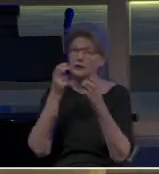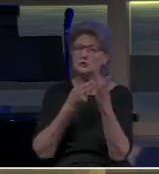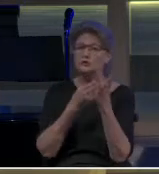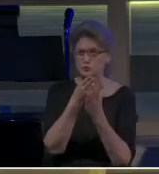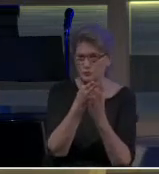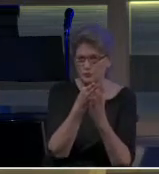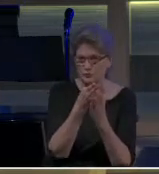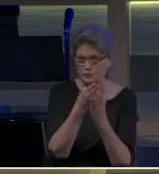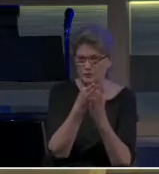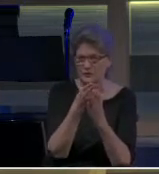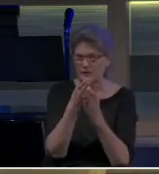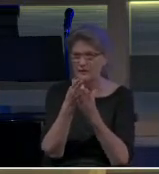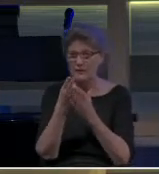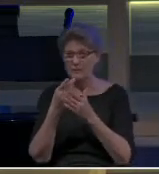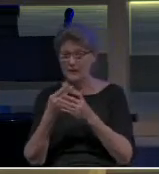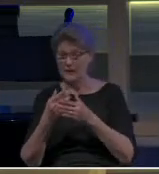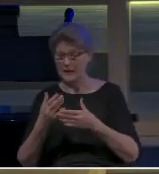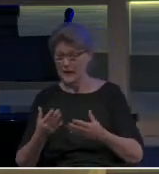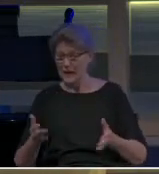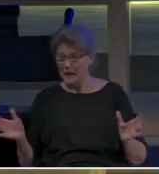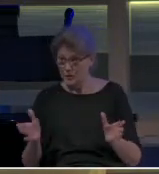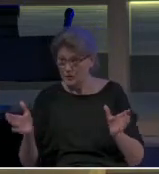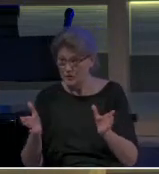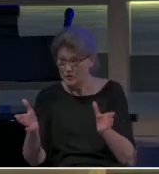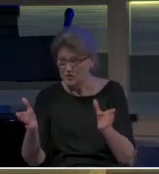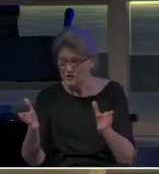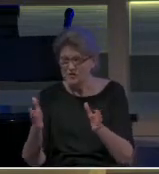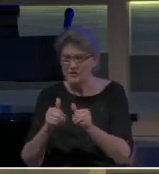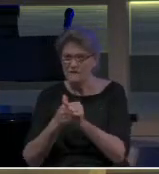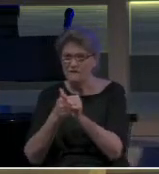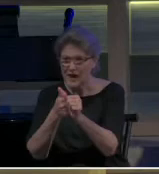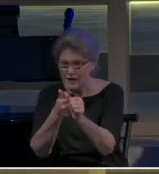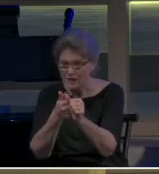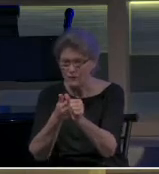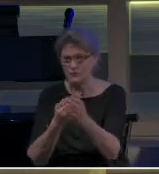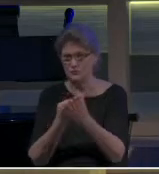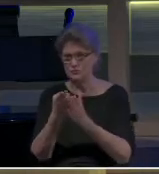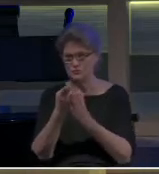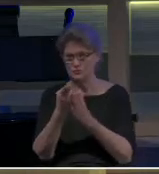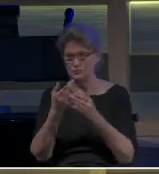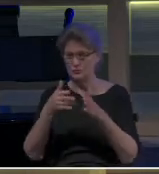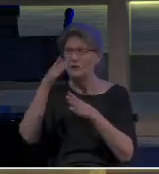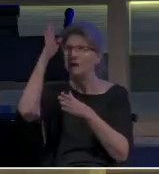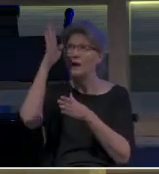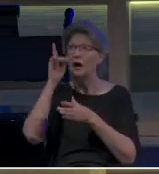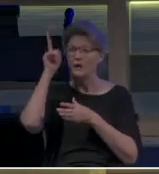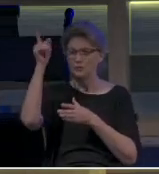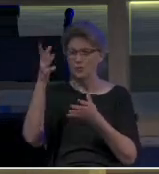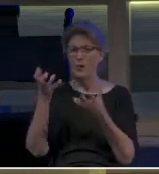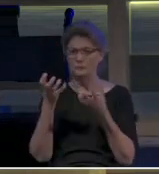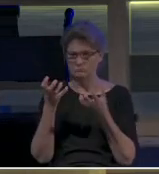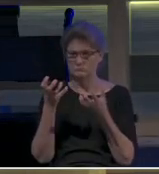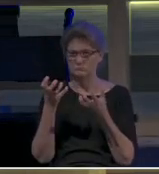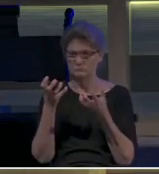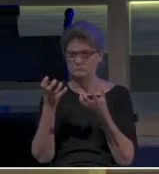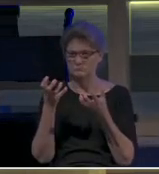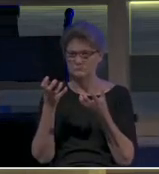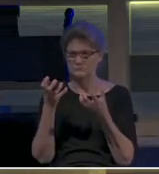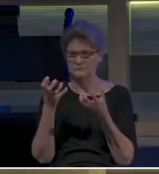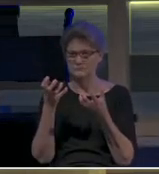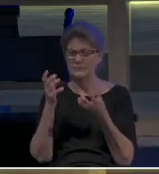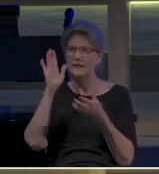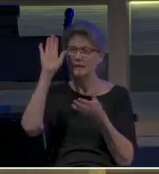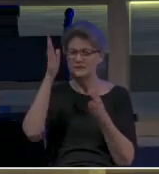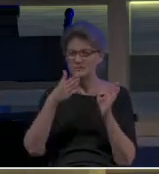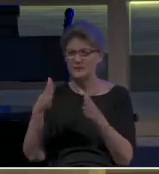that they are being encouraged to live out that truth the way God intended for them to live out